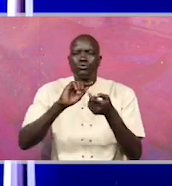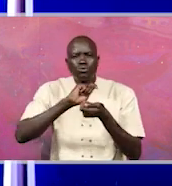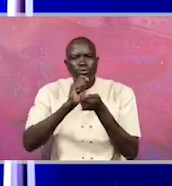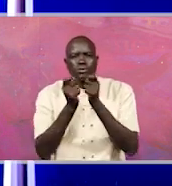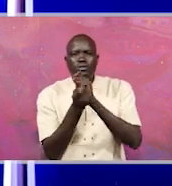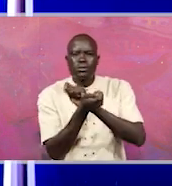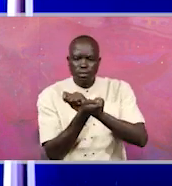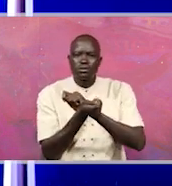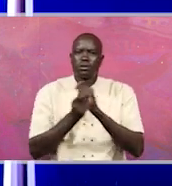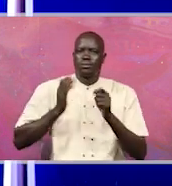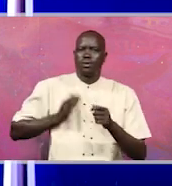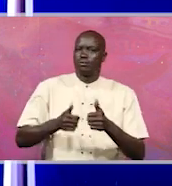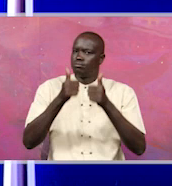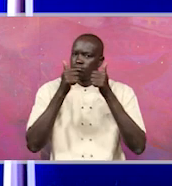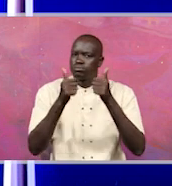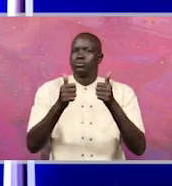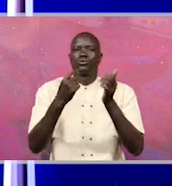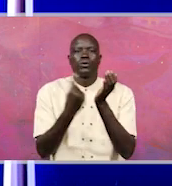amongst Ugandans?